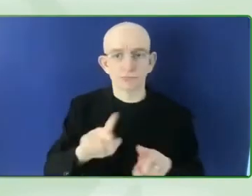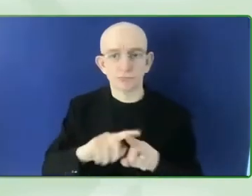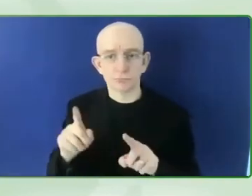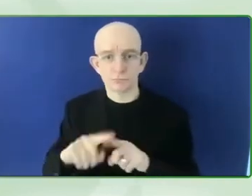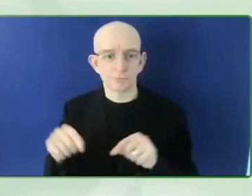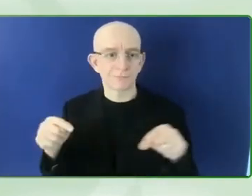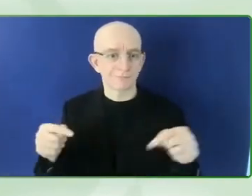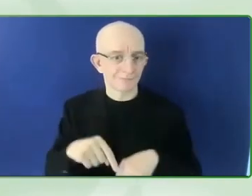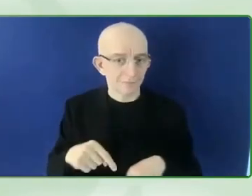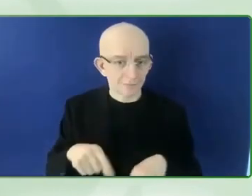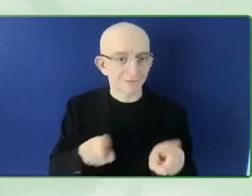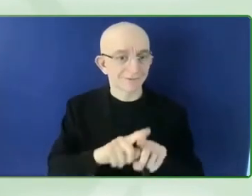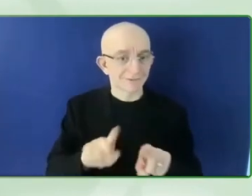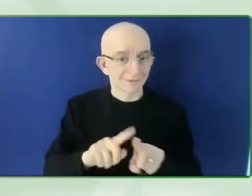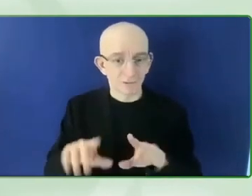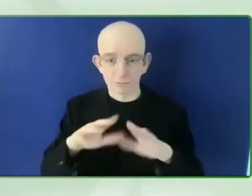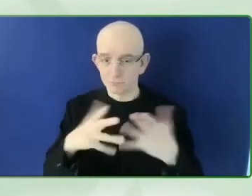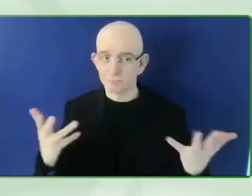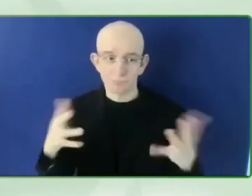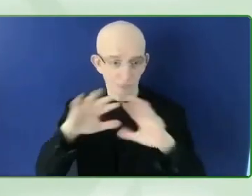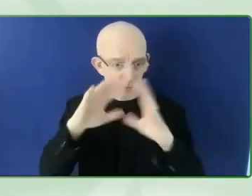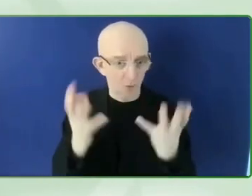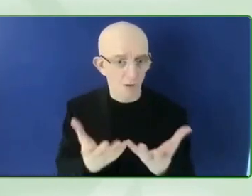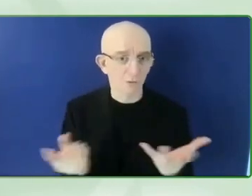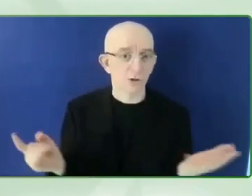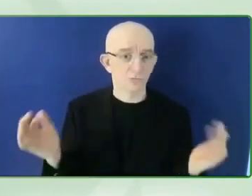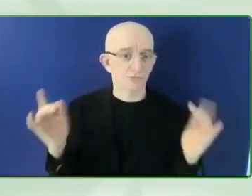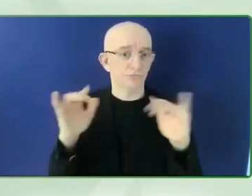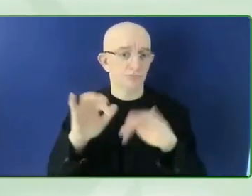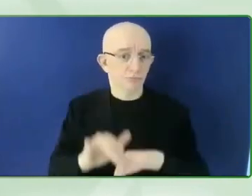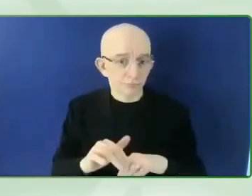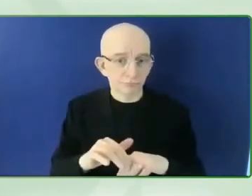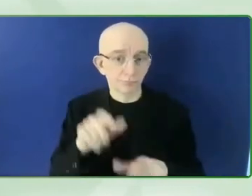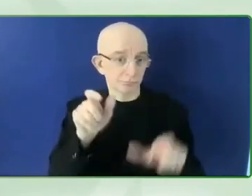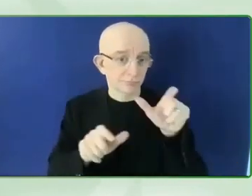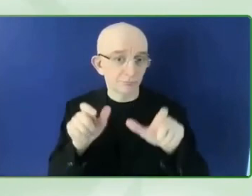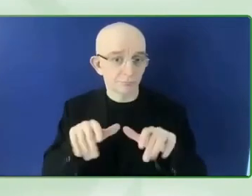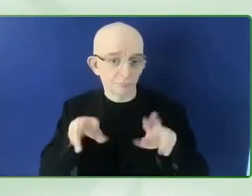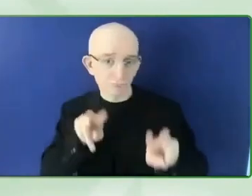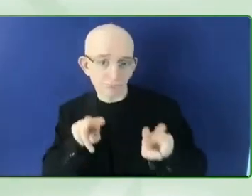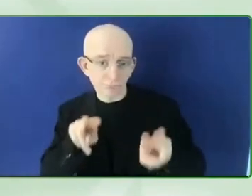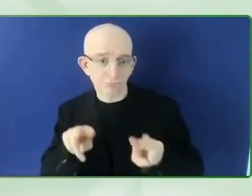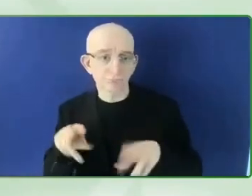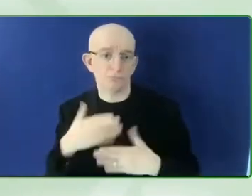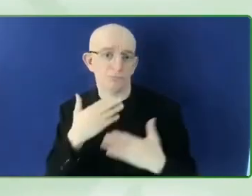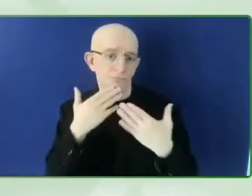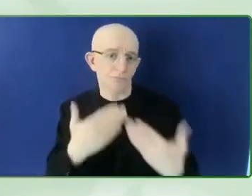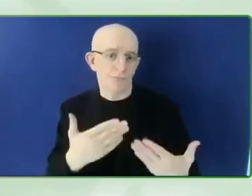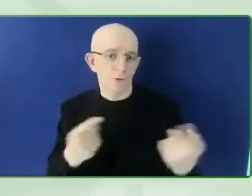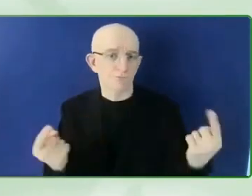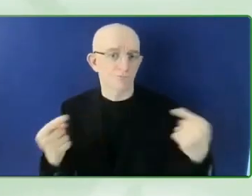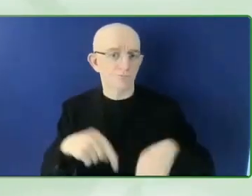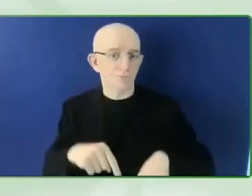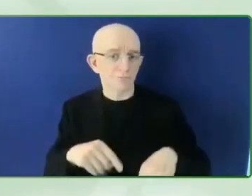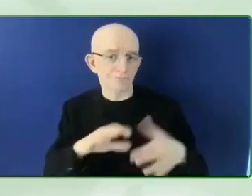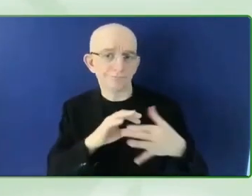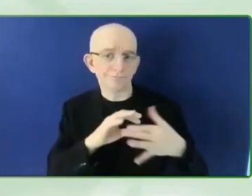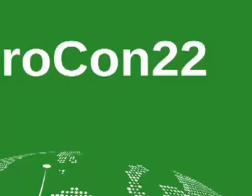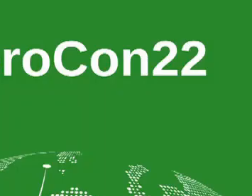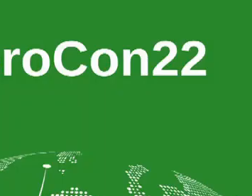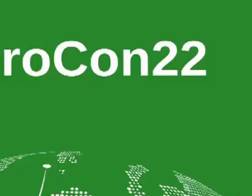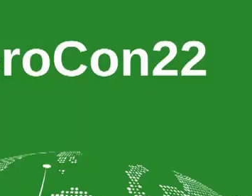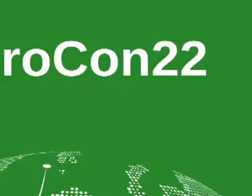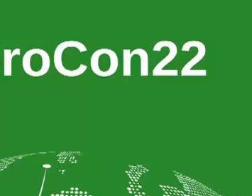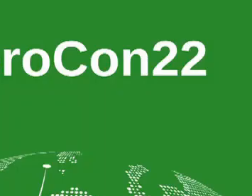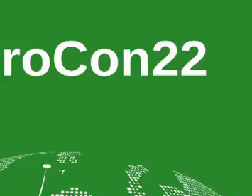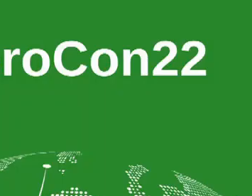accessible technology to the future. Thank you for being with us today. Thanks so much for talking to us. Thank you, Jennifer. Thanks.